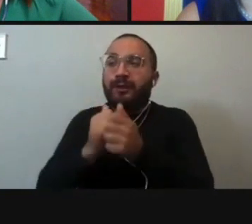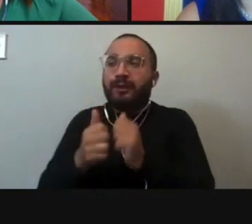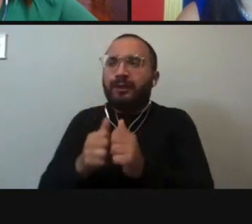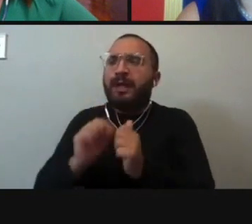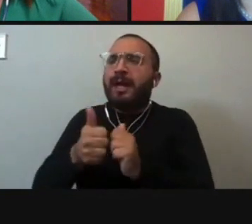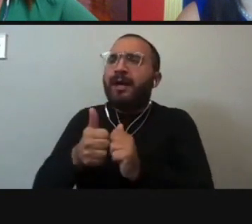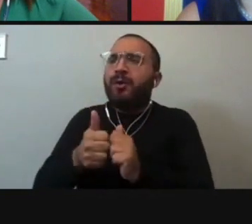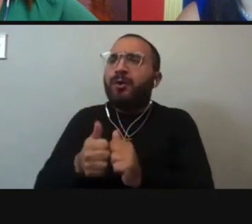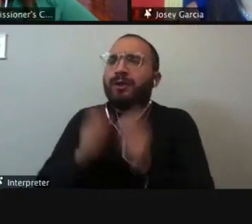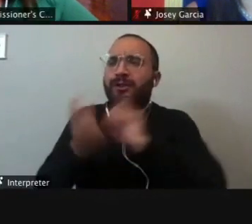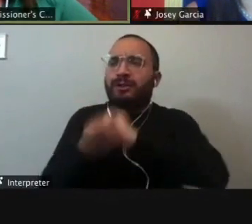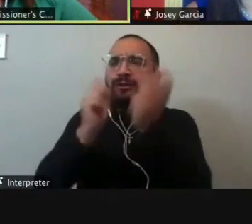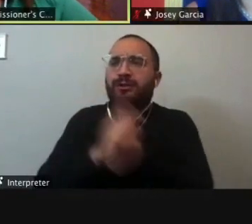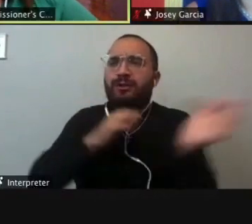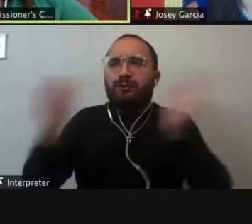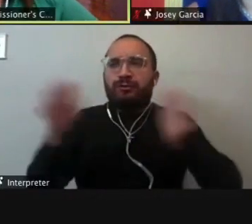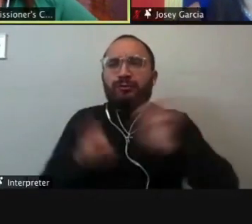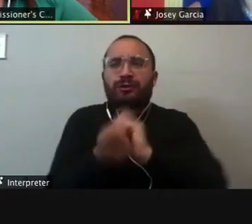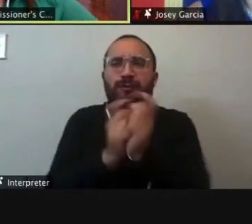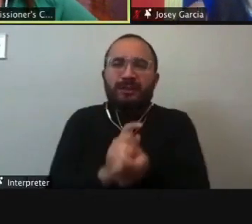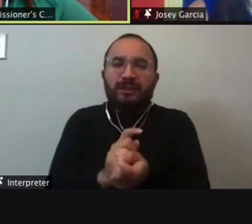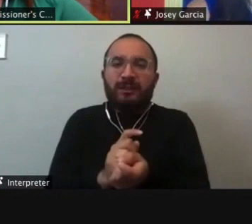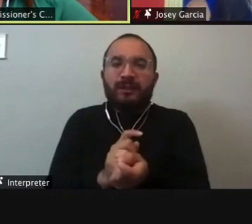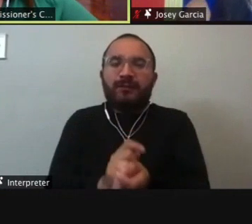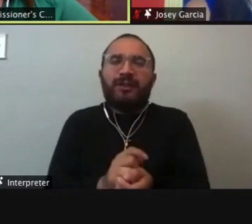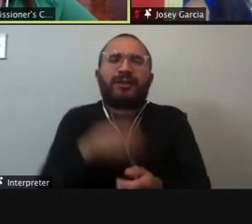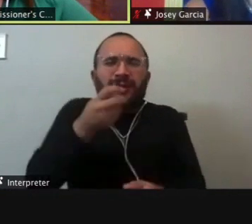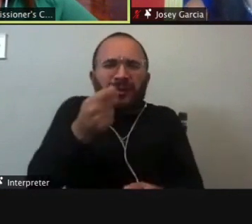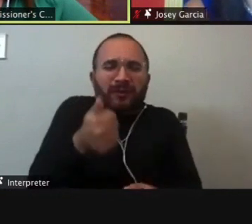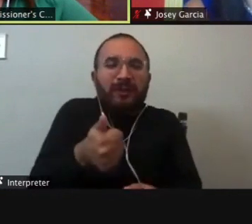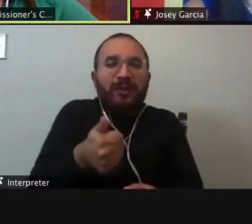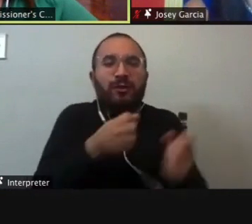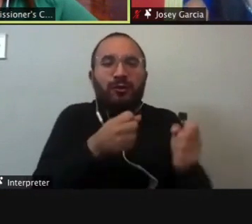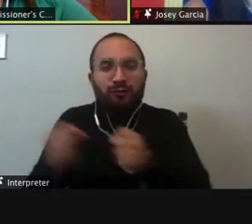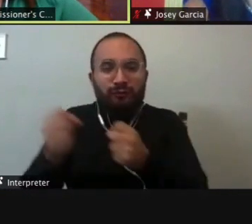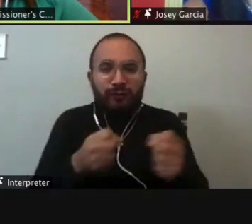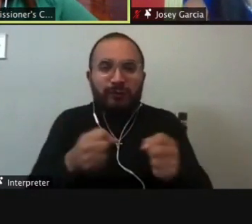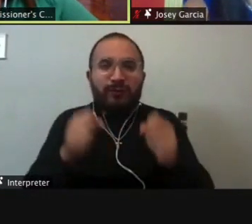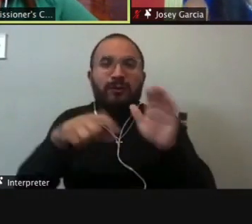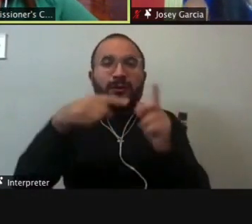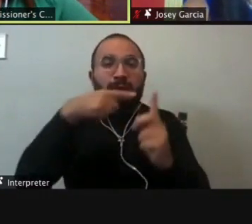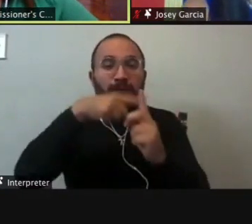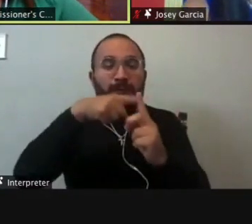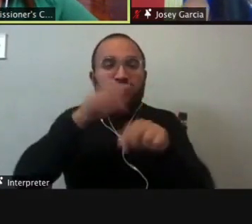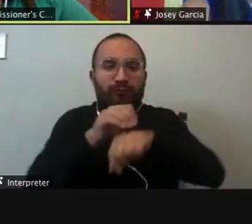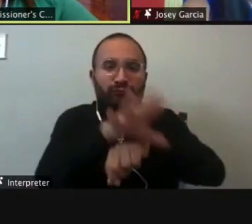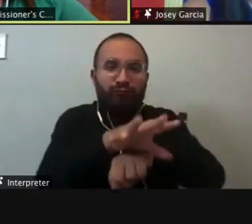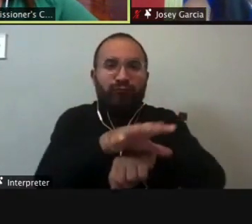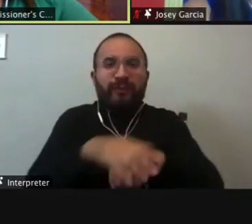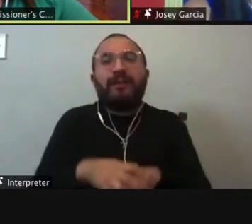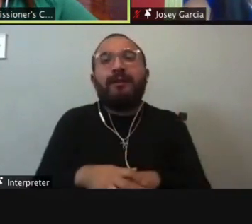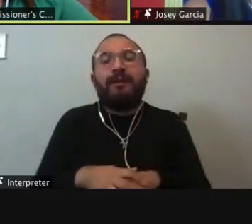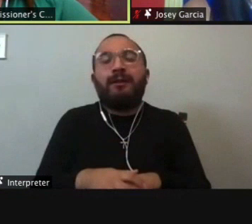climate change? I think there's a couple of ways that the county can have some sort of positive impact. One of the things that the county